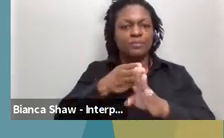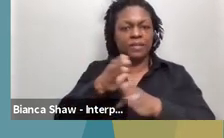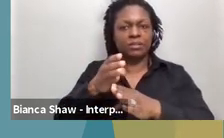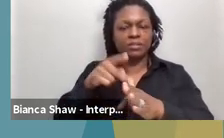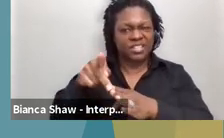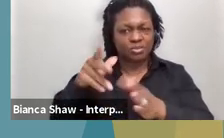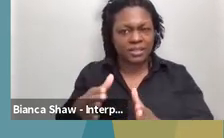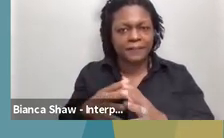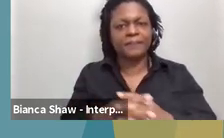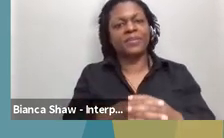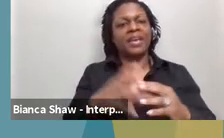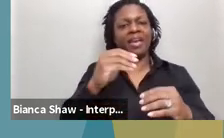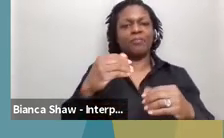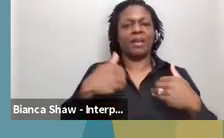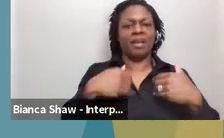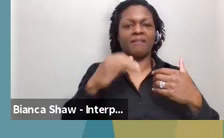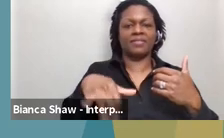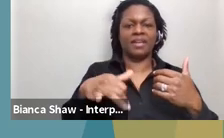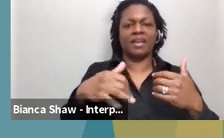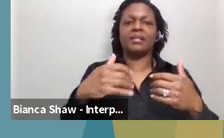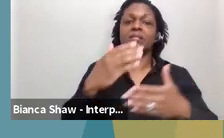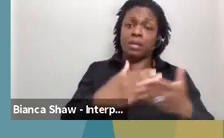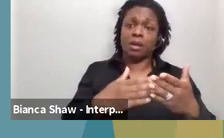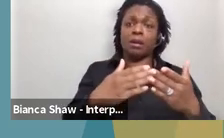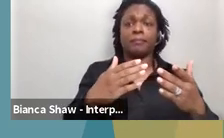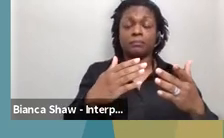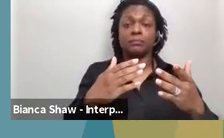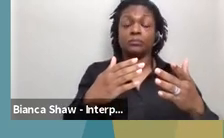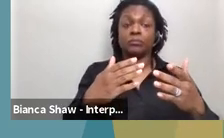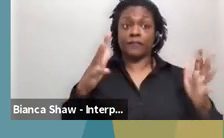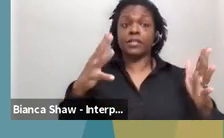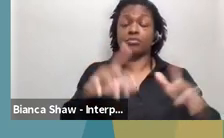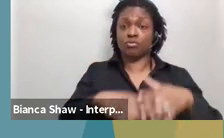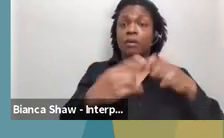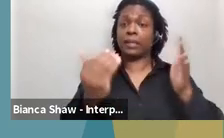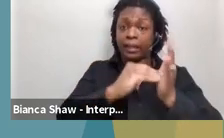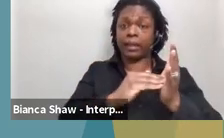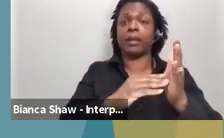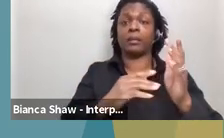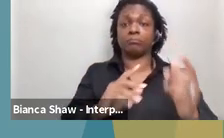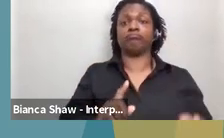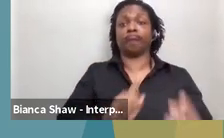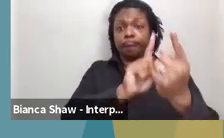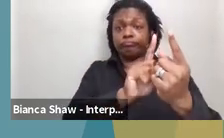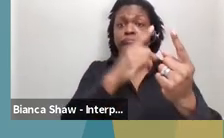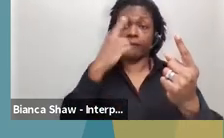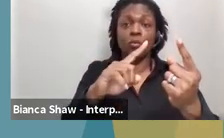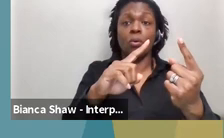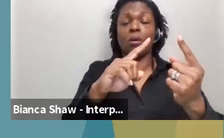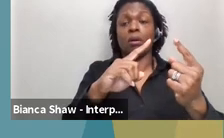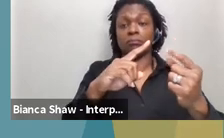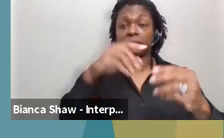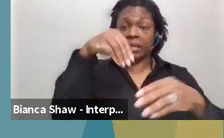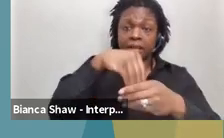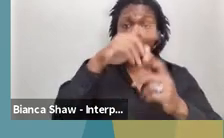yesterday. Um, however, the decisions regarding in-person visits are being made at the regional level. So for additional